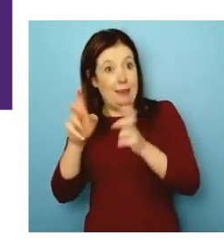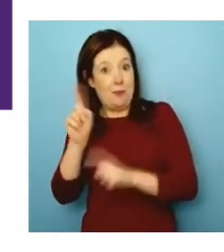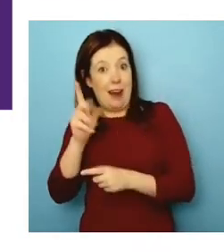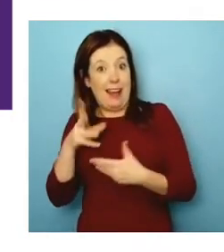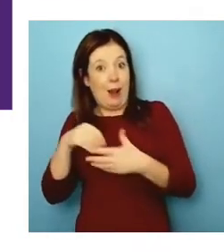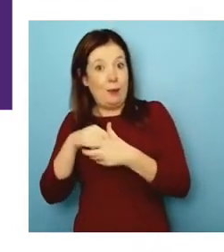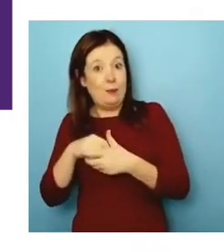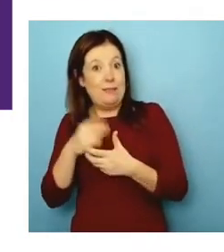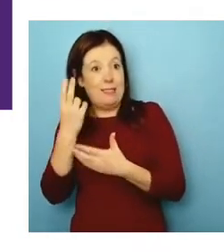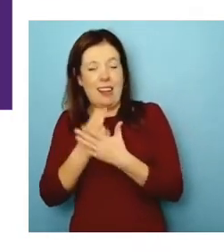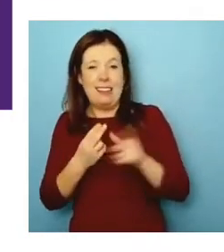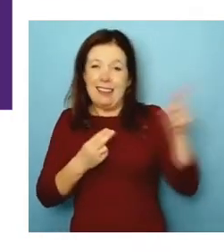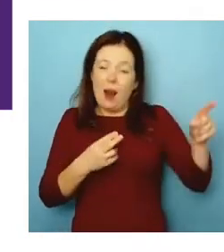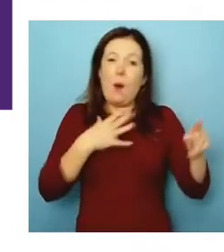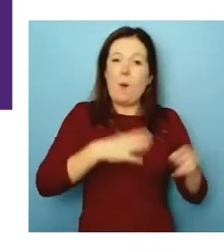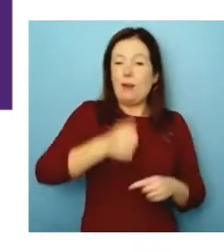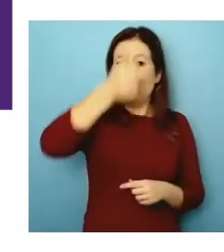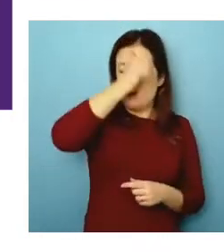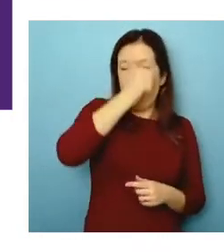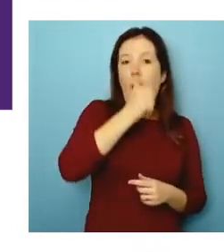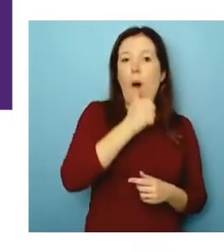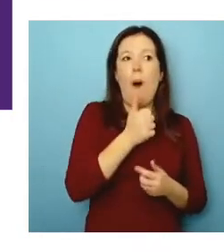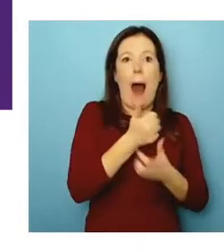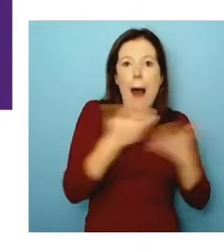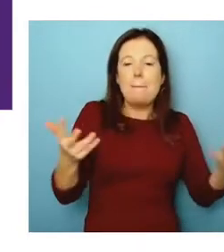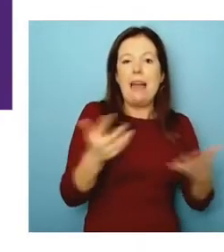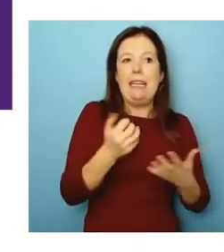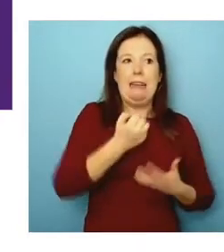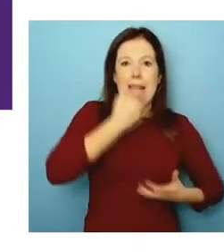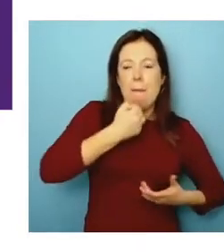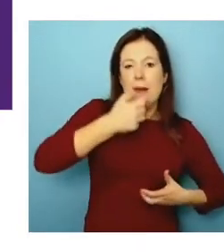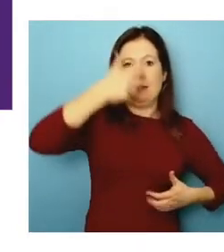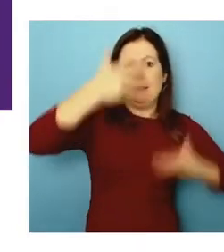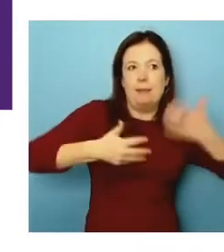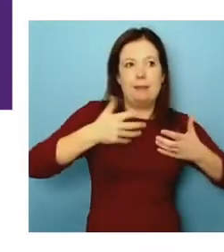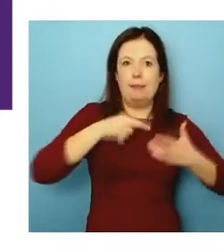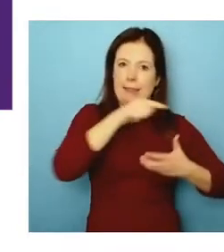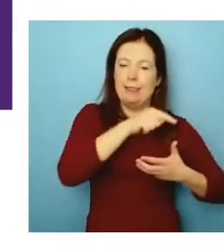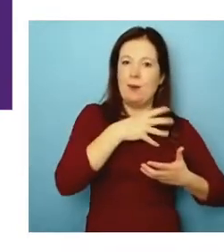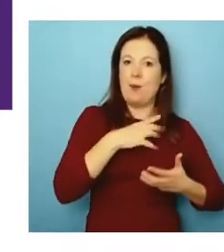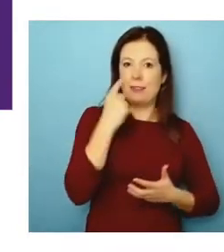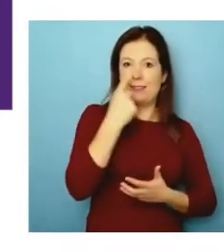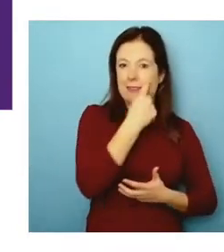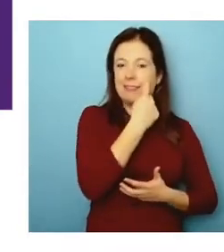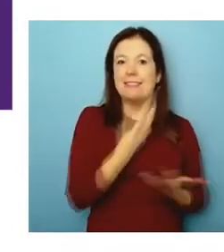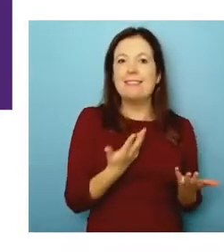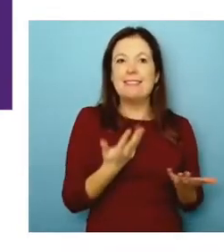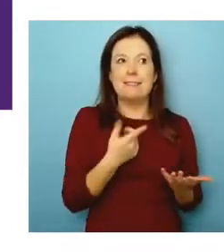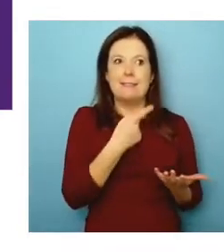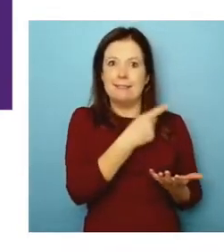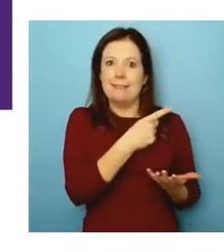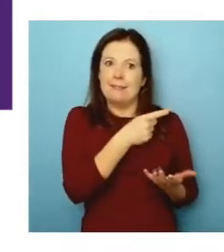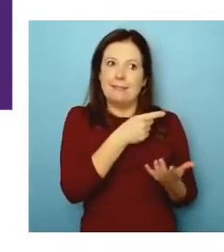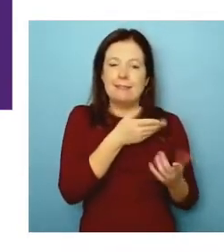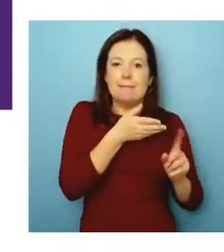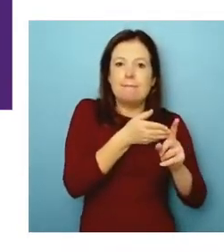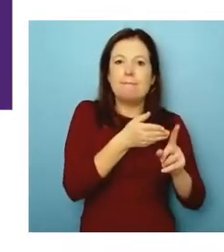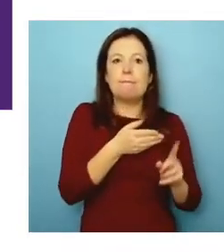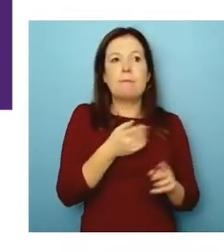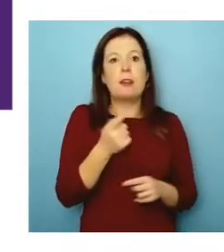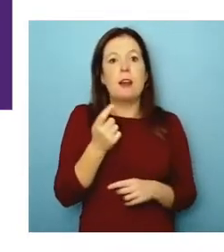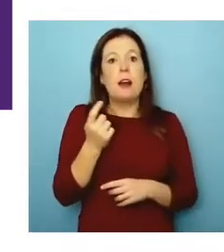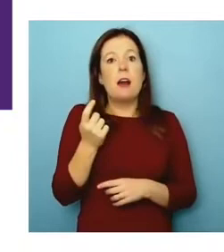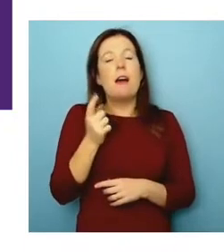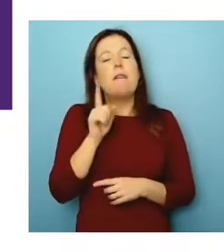numbers and conversions, the users, you know, that's what they all have their metrics that they're driven by. But often they can't repeat success because they don't